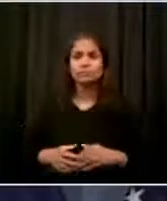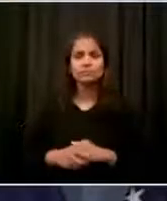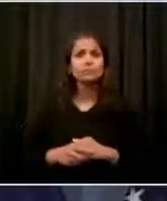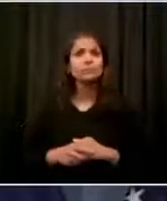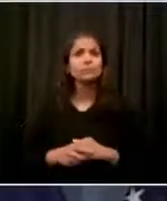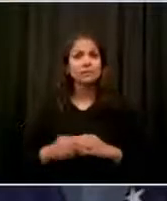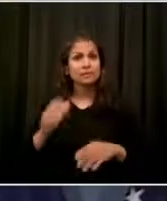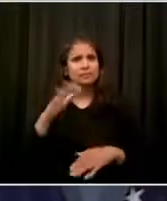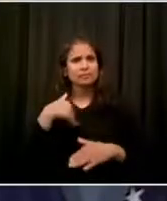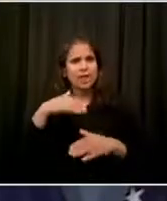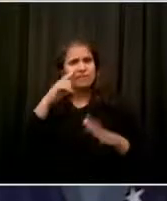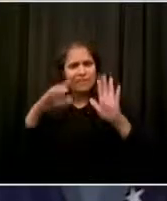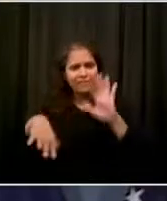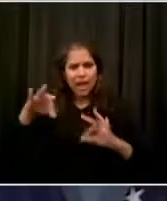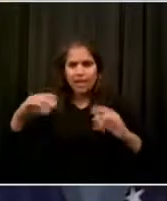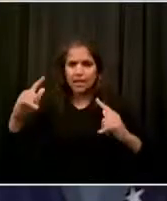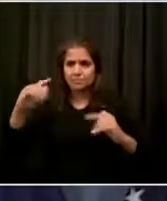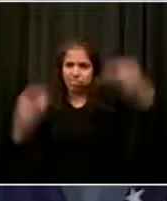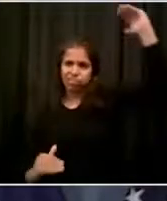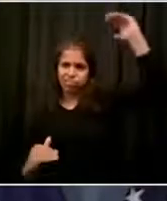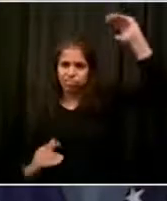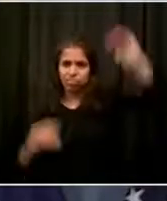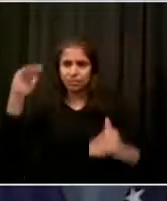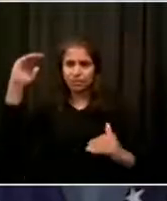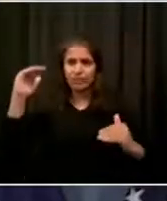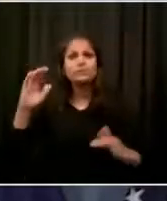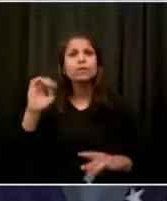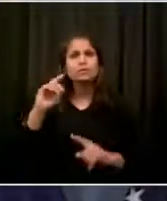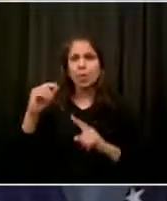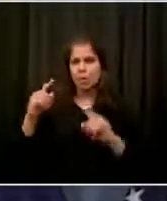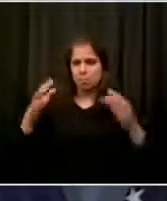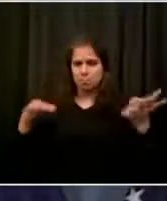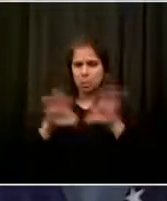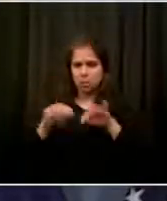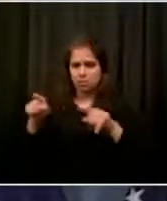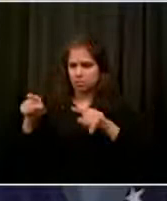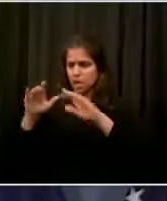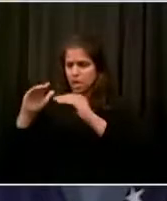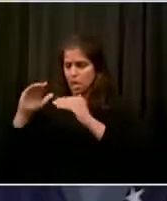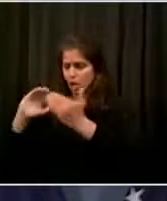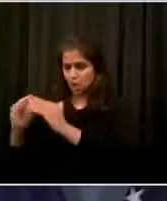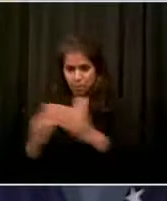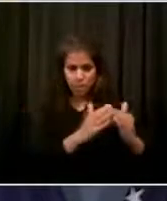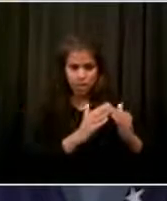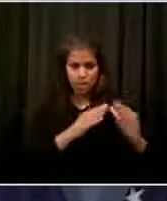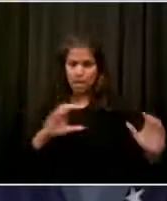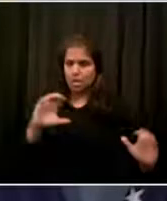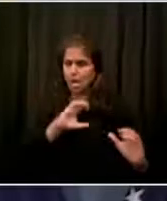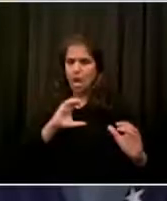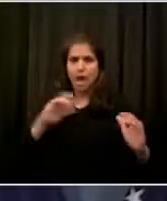those voices are calling for. And that's what we can achieve. Next, we have Andrew from NBC.